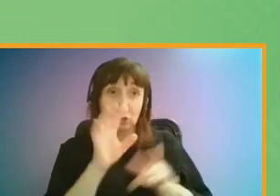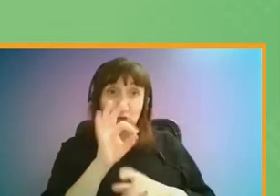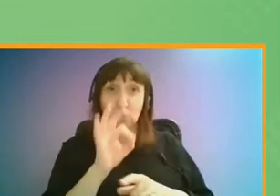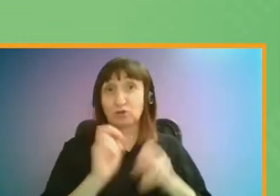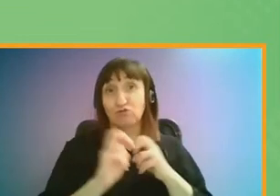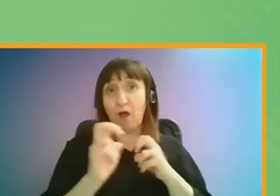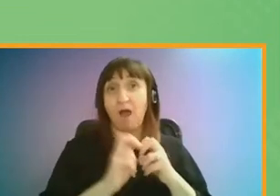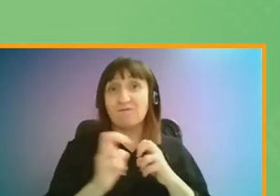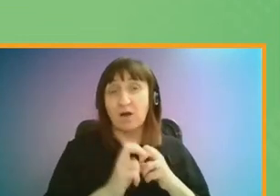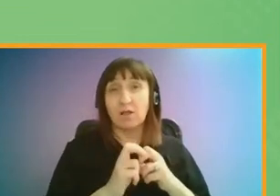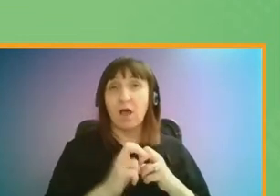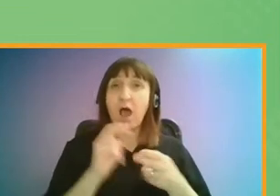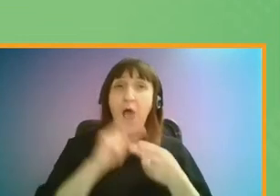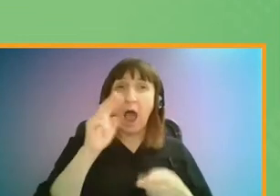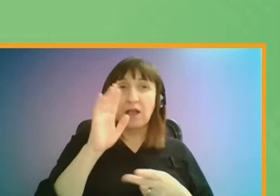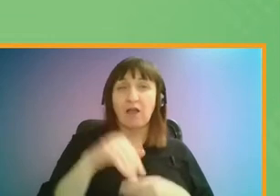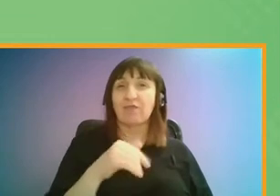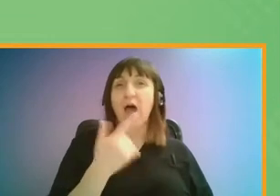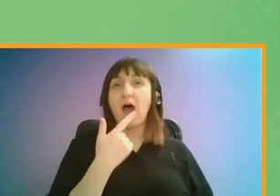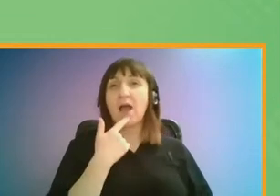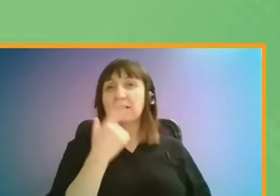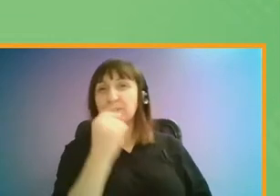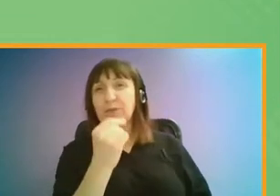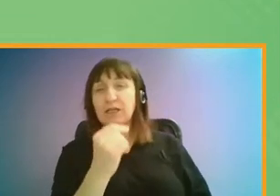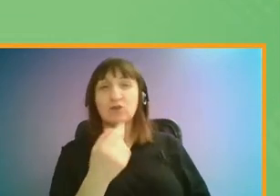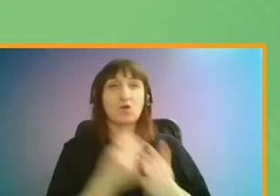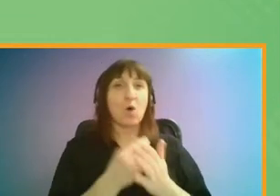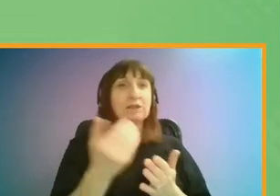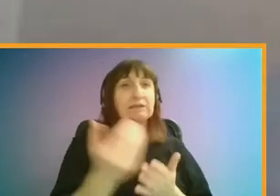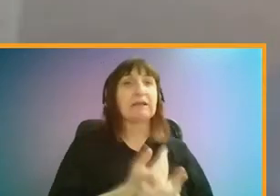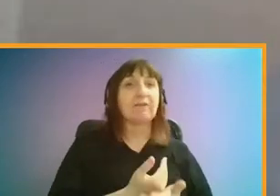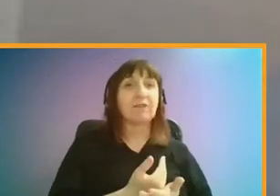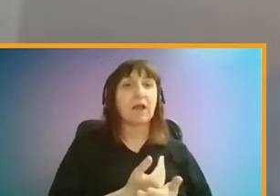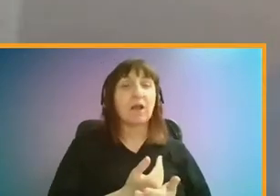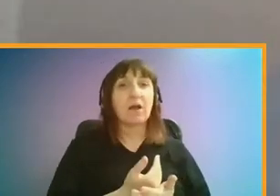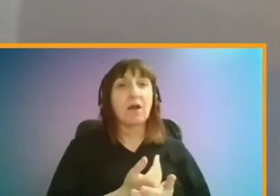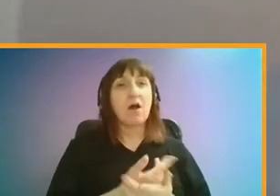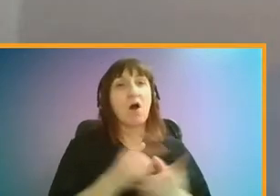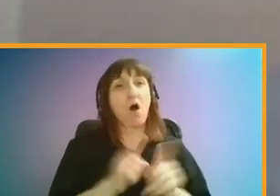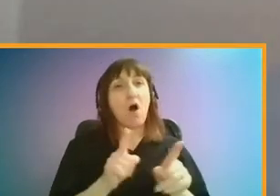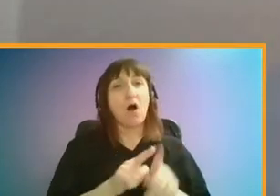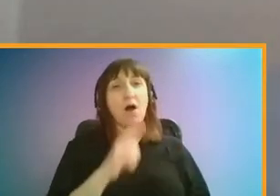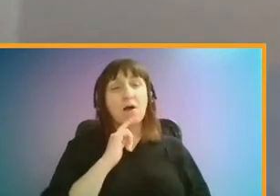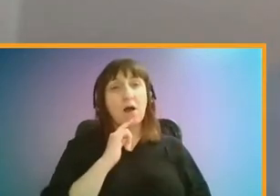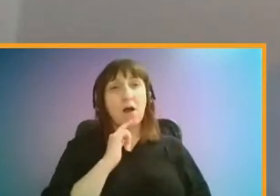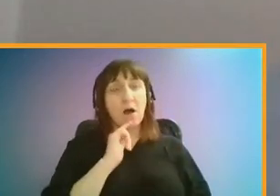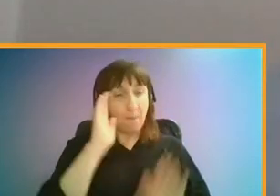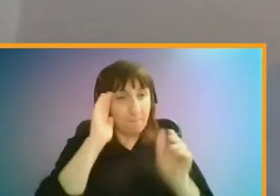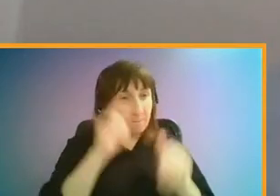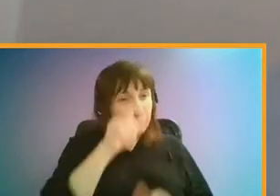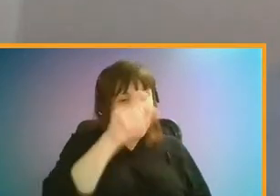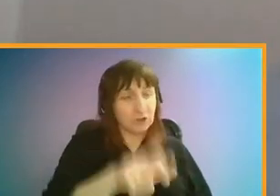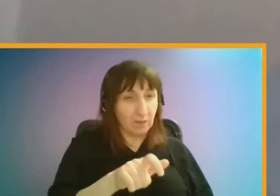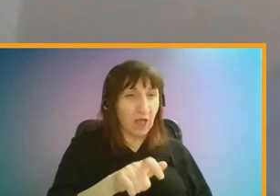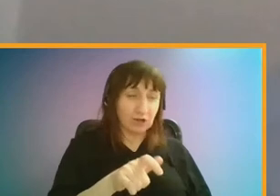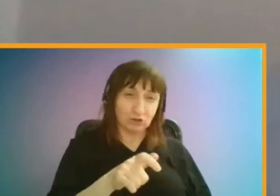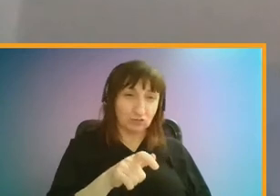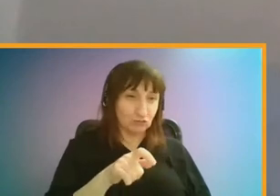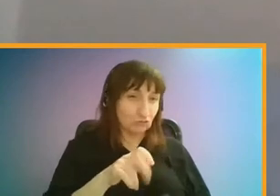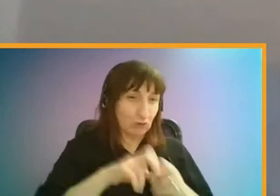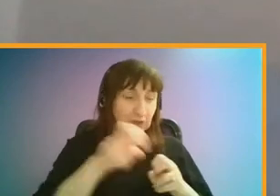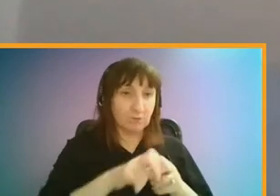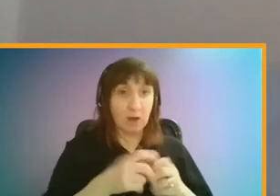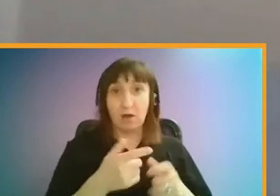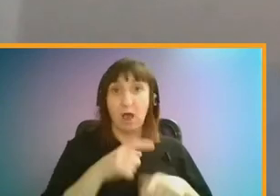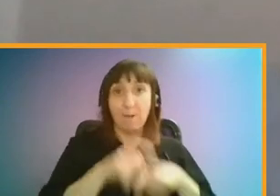travel, rating higher than speed, cost and safety. There's also a role for what's called personalised transport, a bike, electric bike or